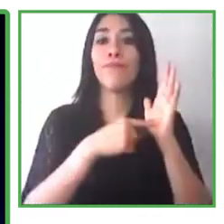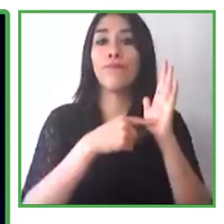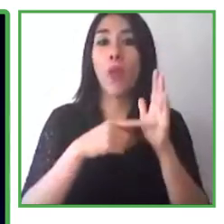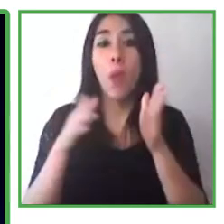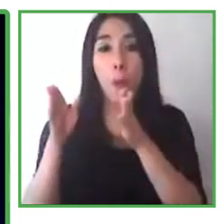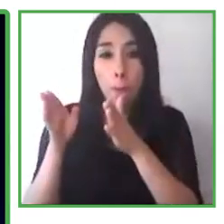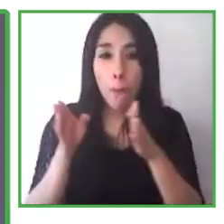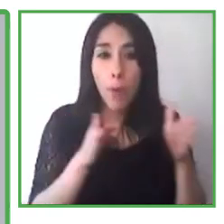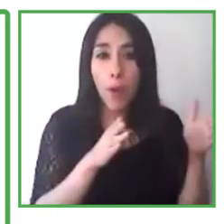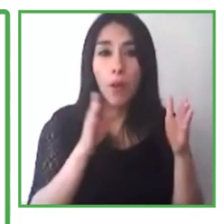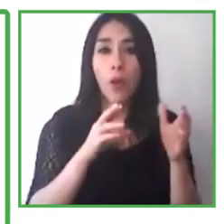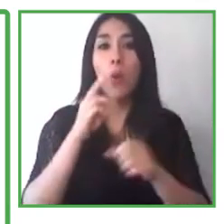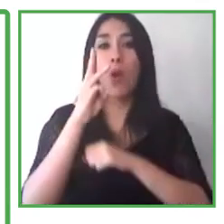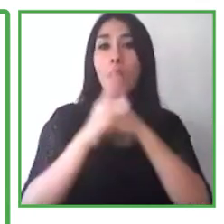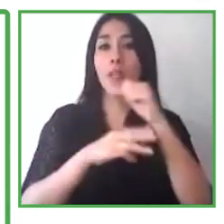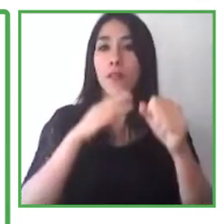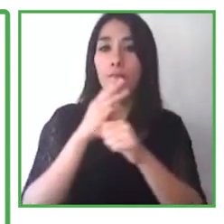slide?